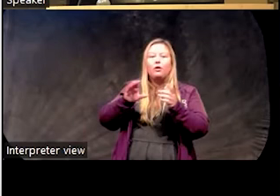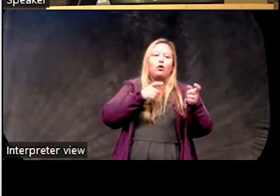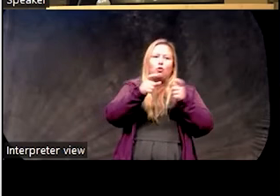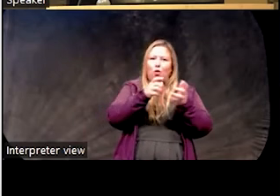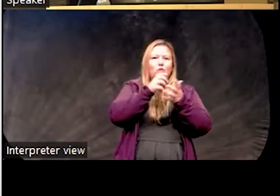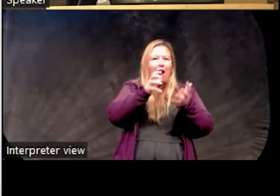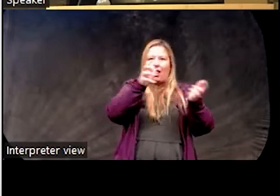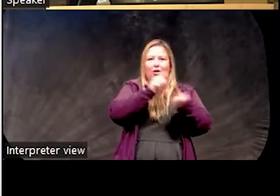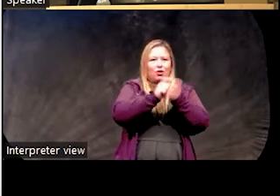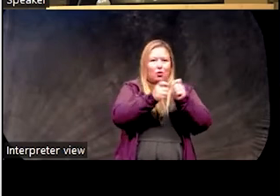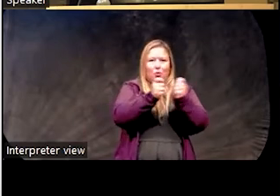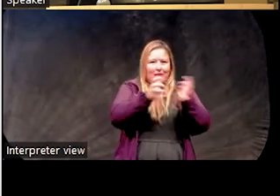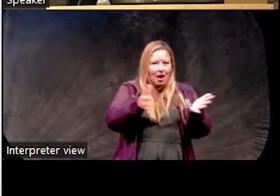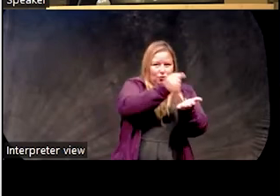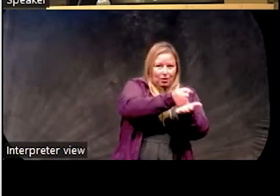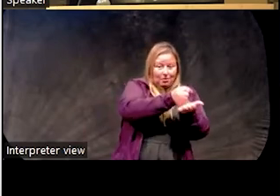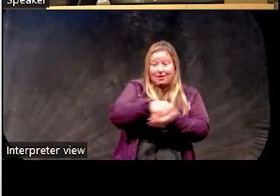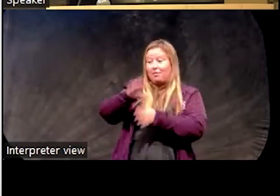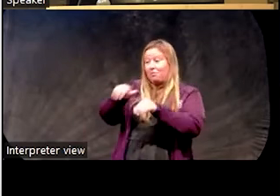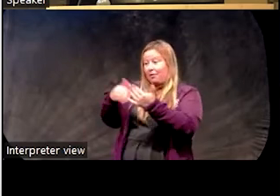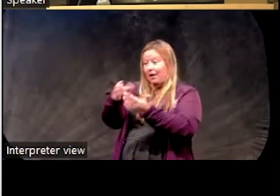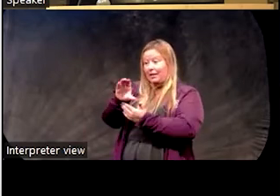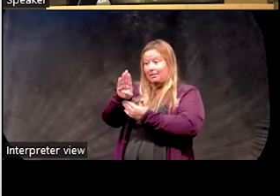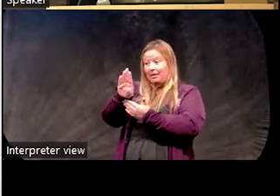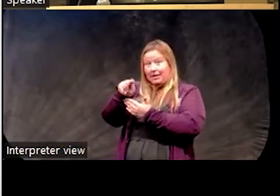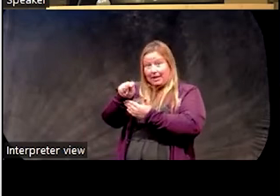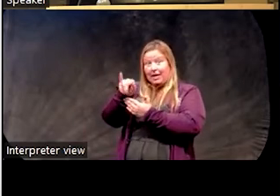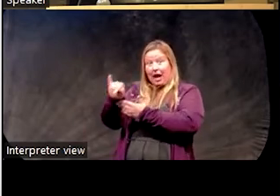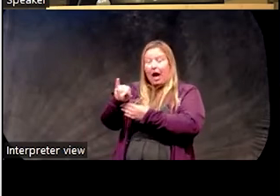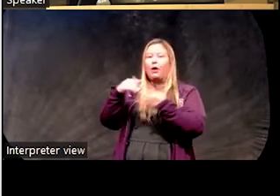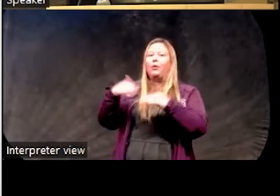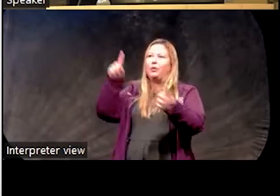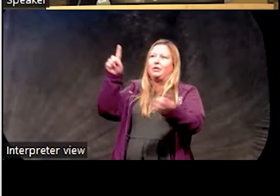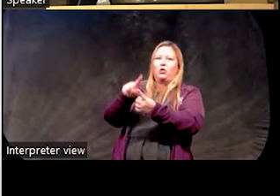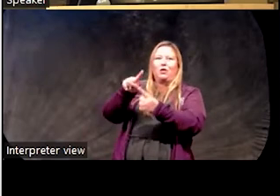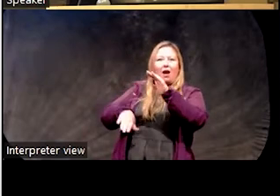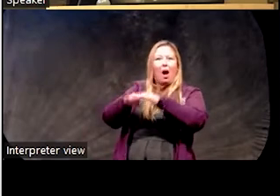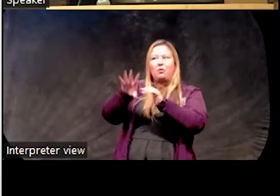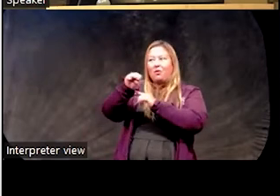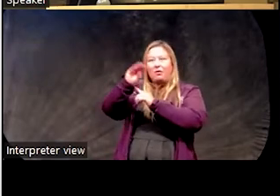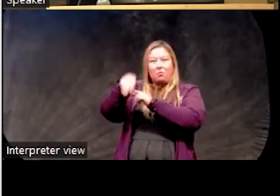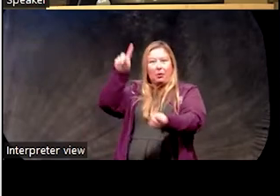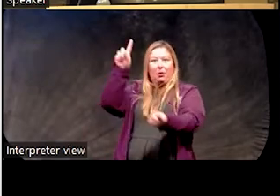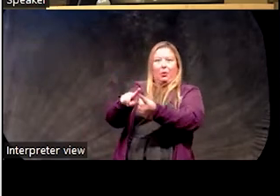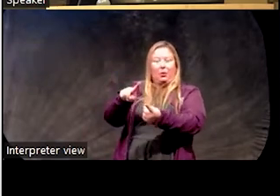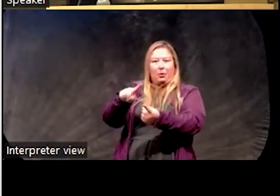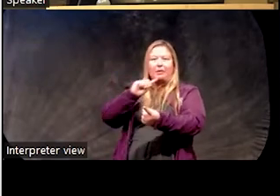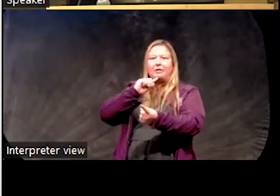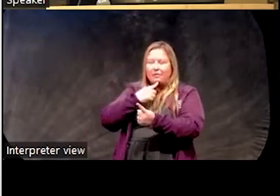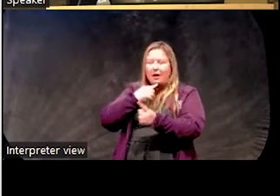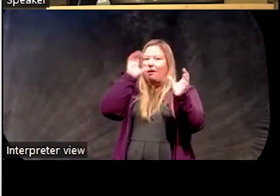not much change, CBT for insomnia, a decrease of almost 50% in insomnia severity.